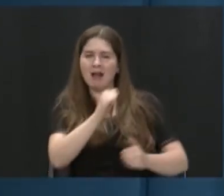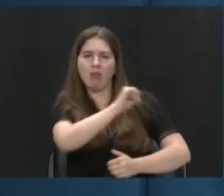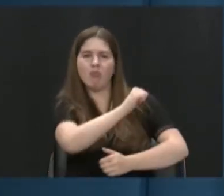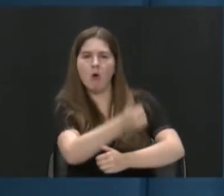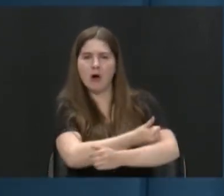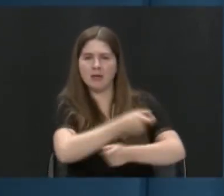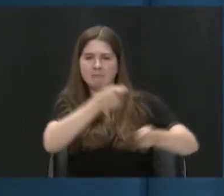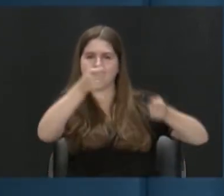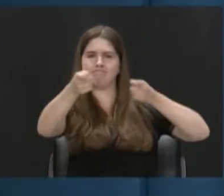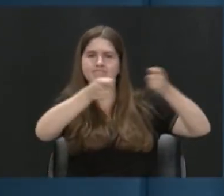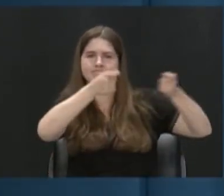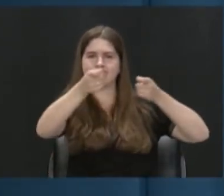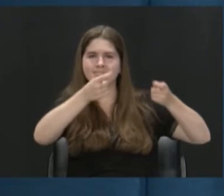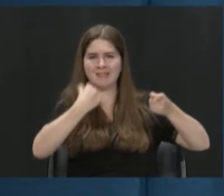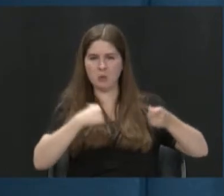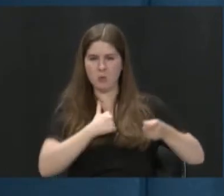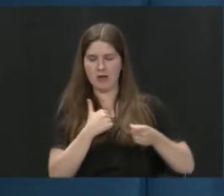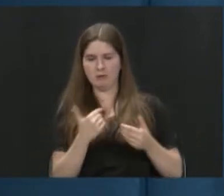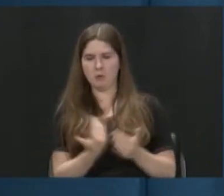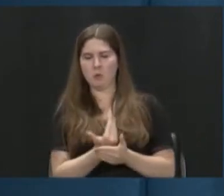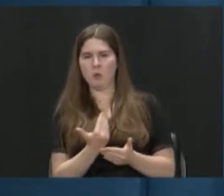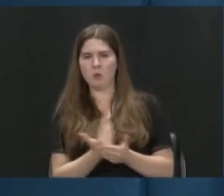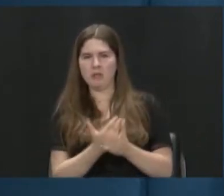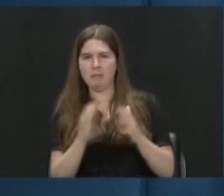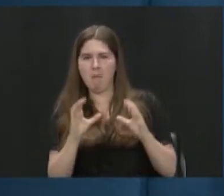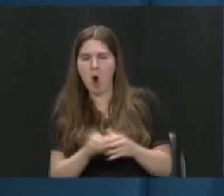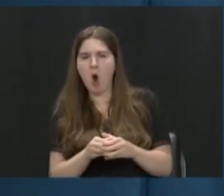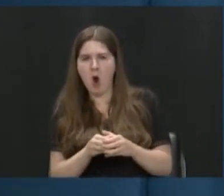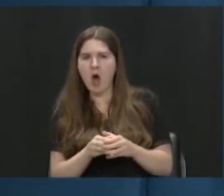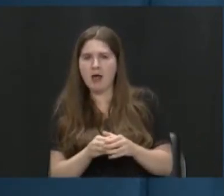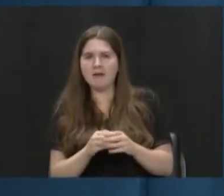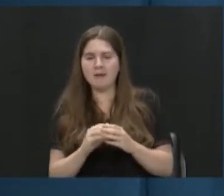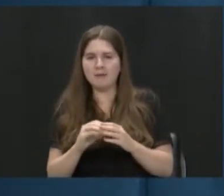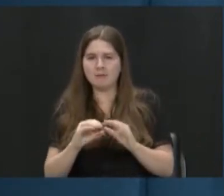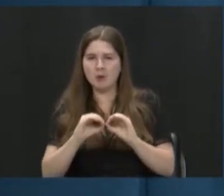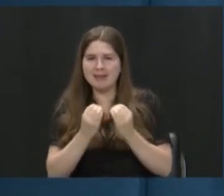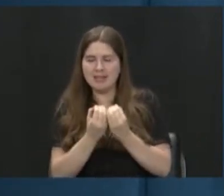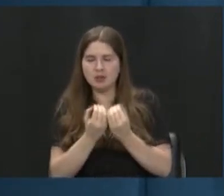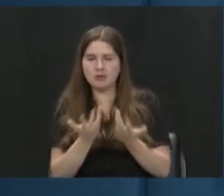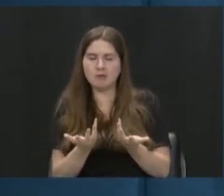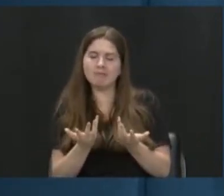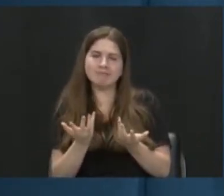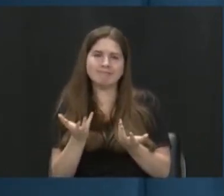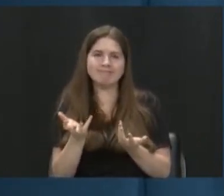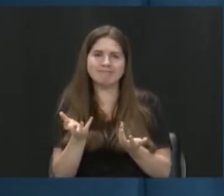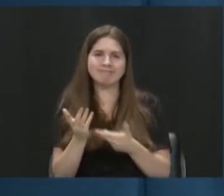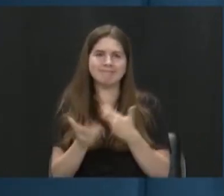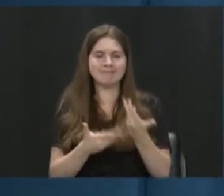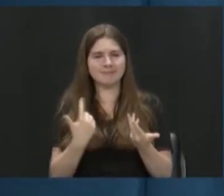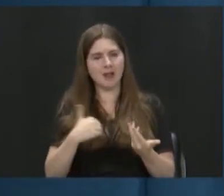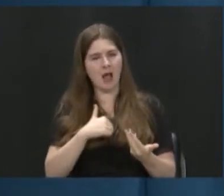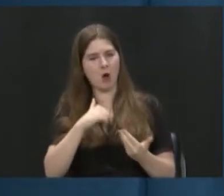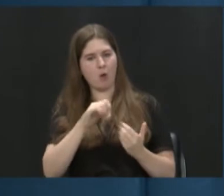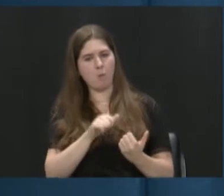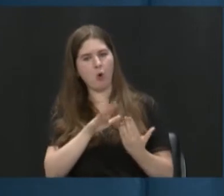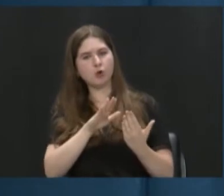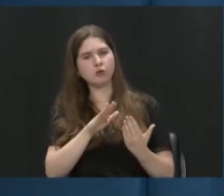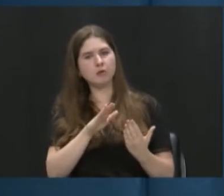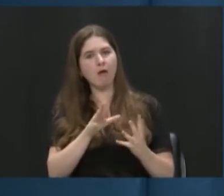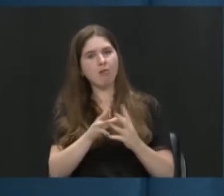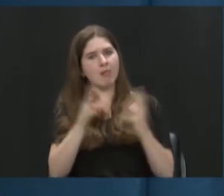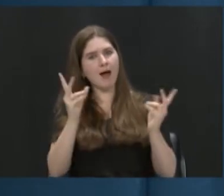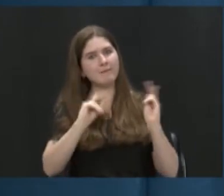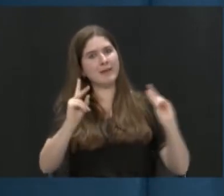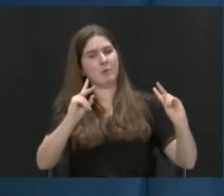We're a grassroots organization. So we do things kind of by like, you know, large amounts of